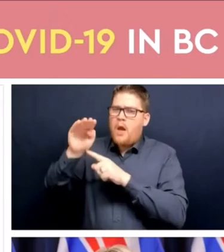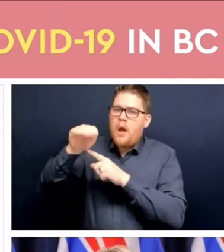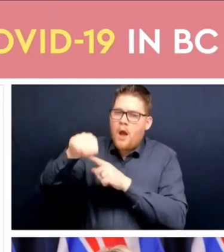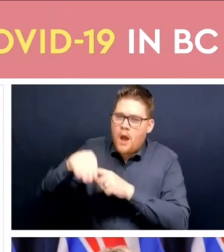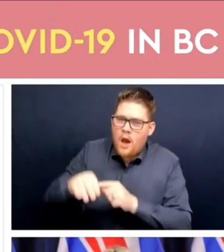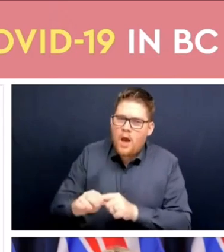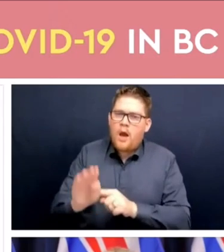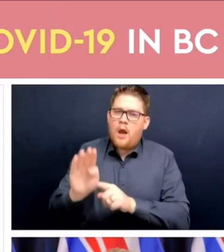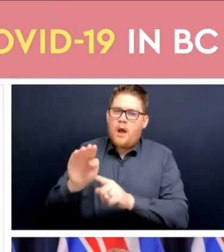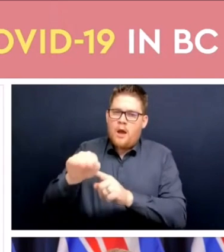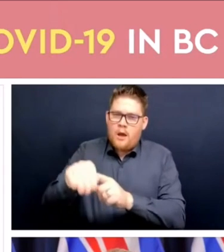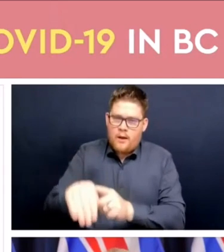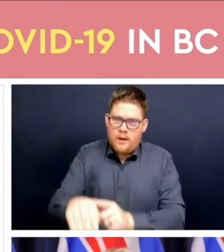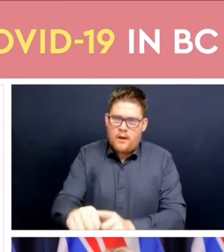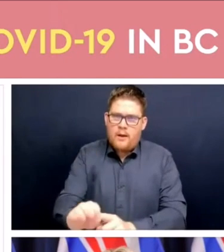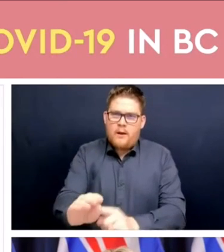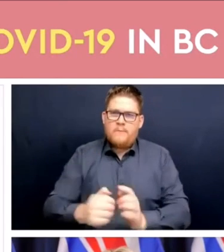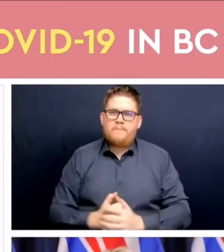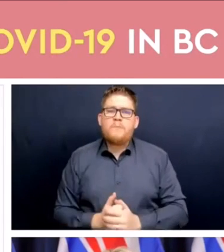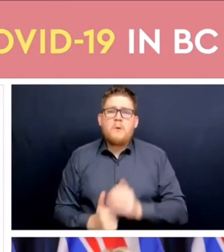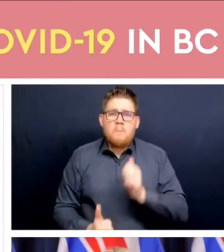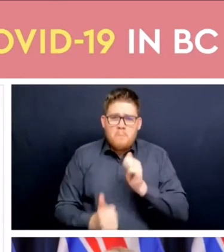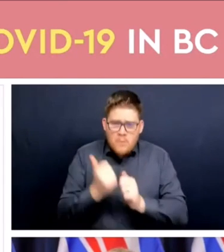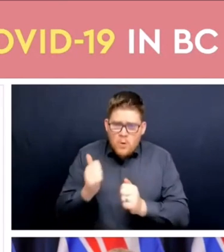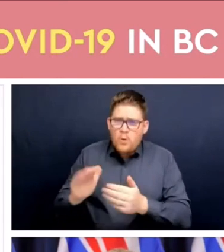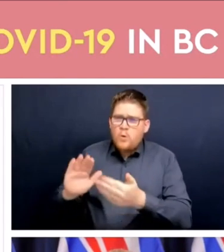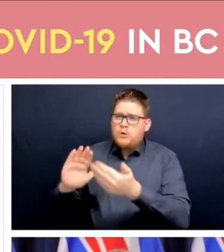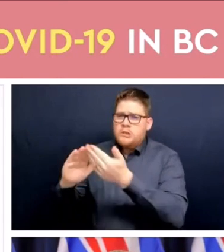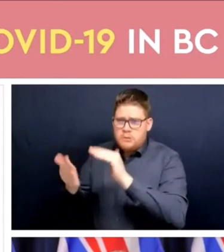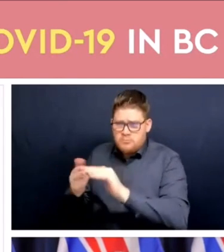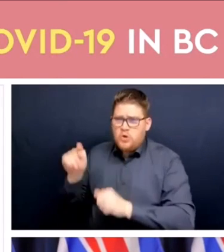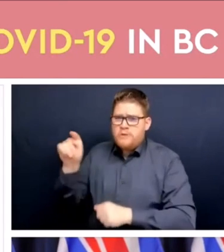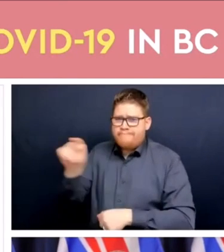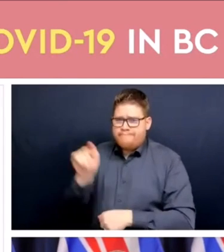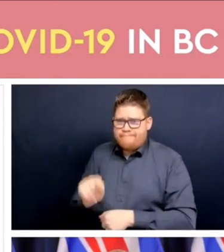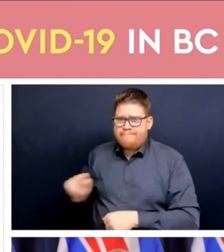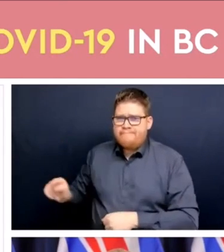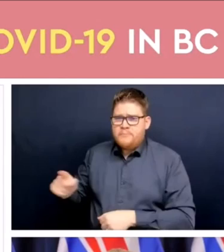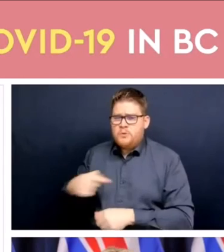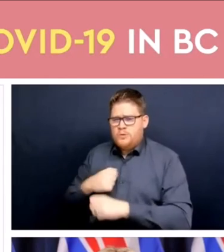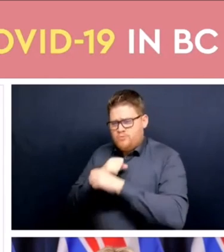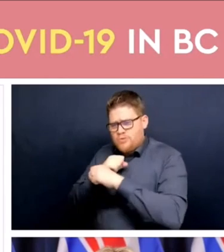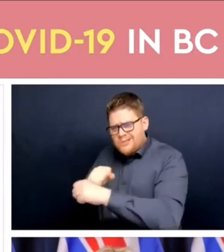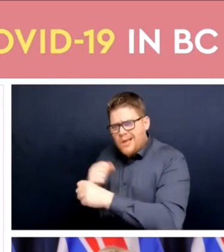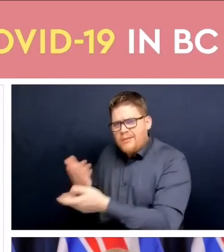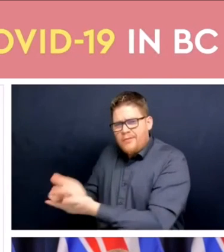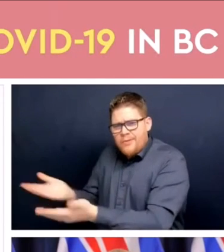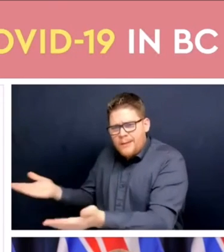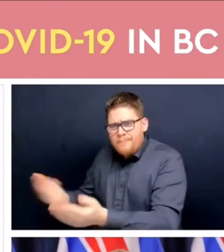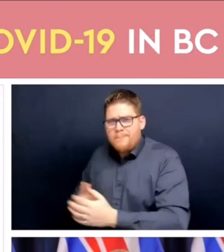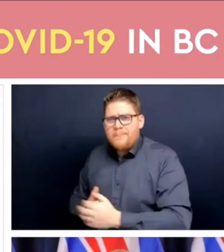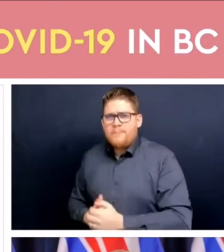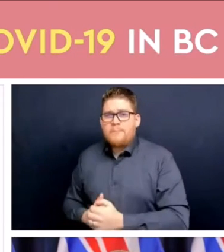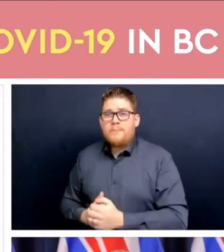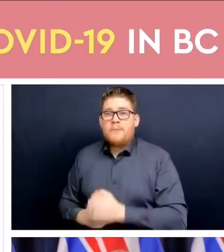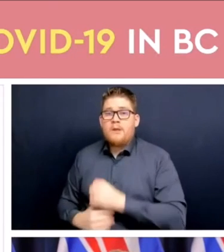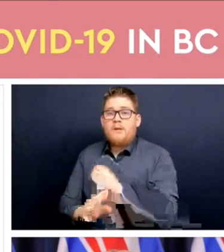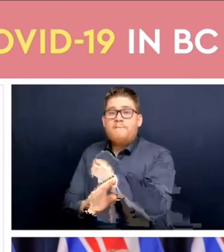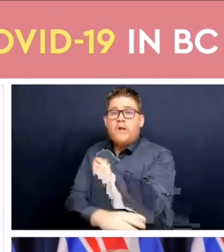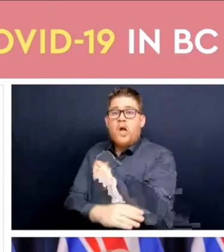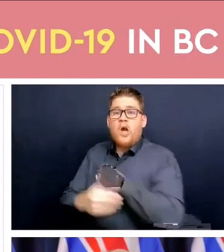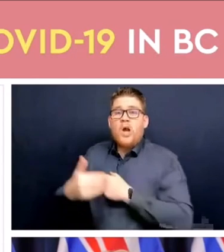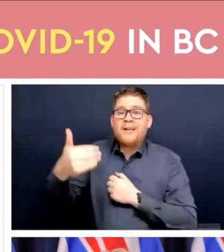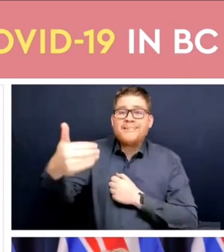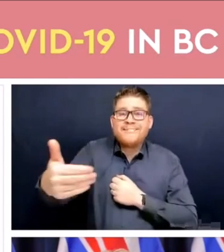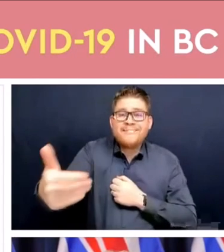move into the next respiratory season in the fall but our goals remain the same if we go to the next slide